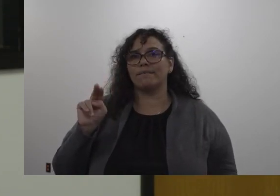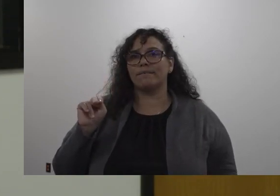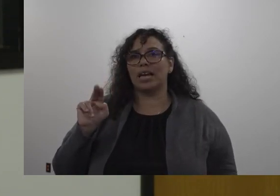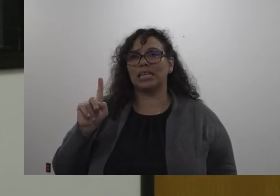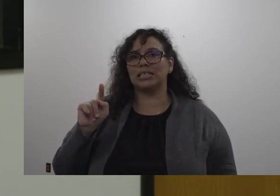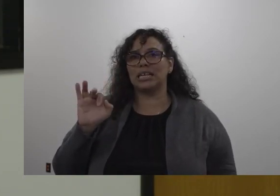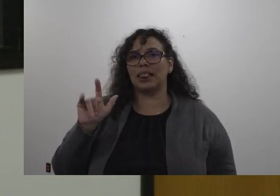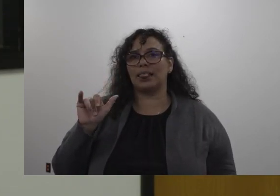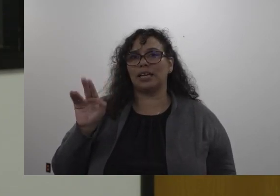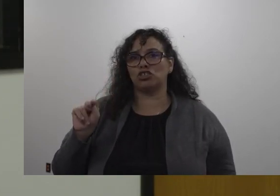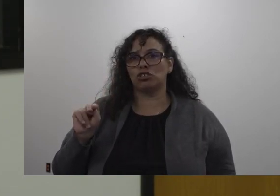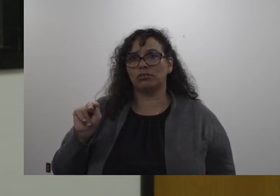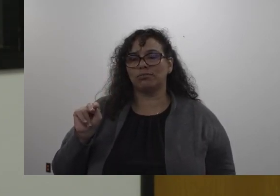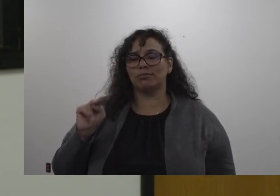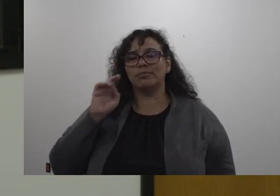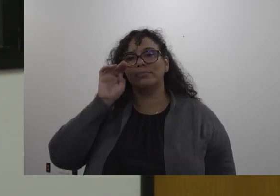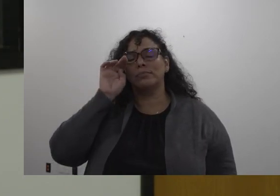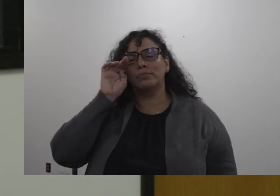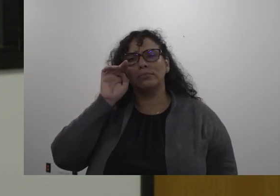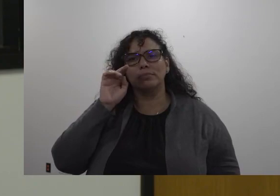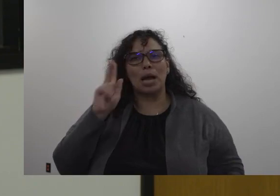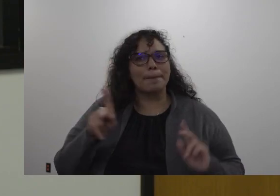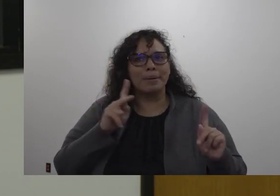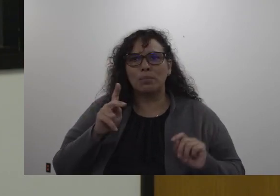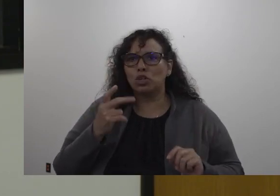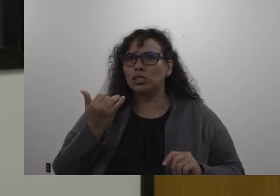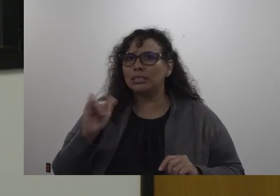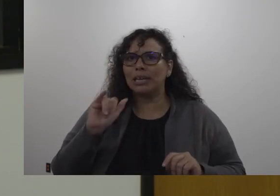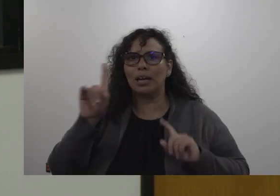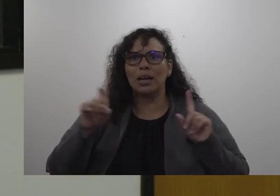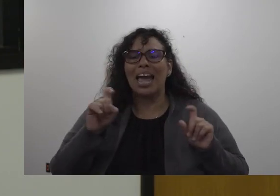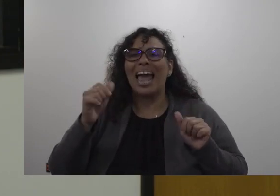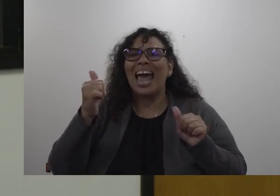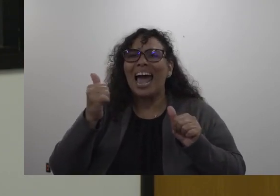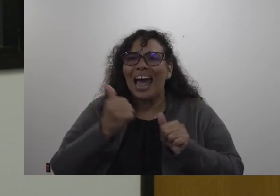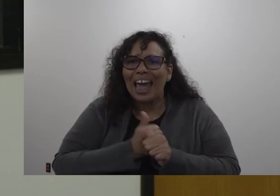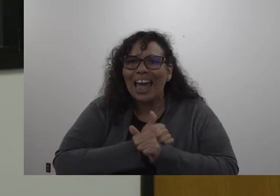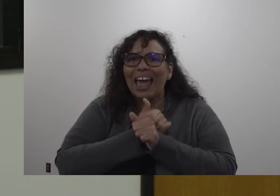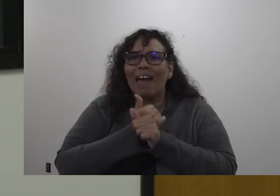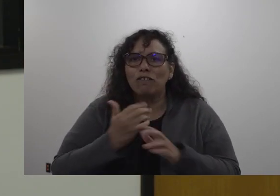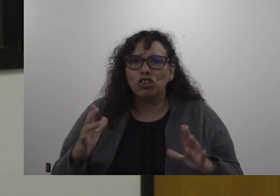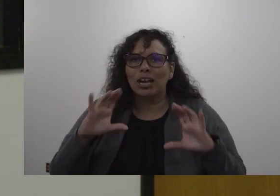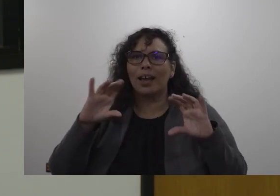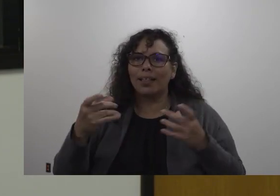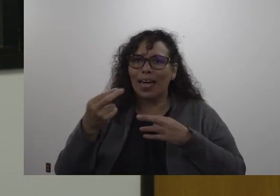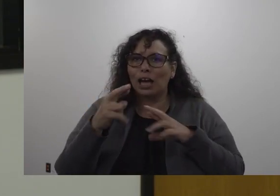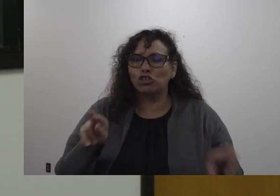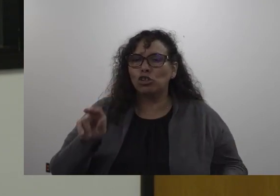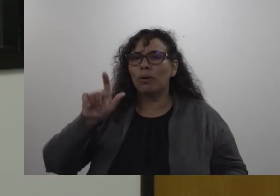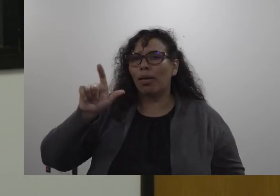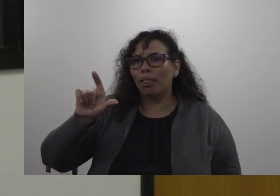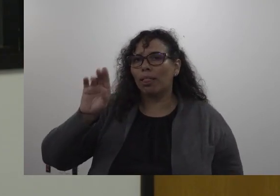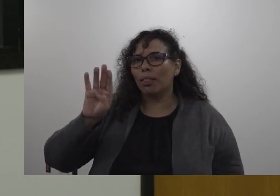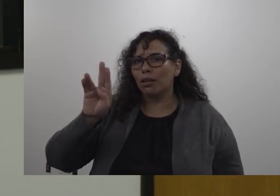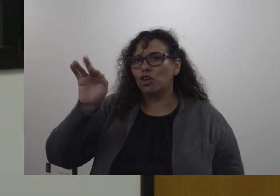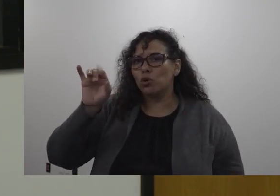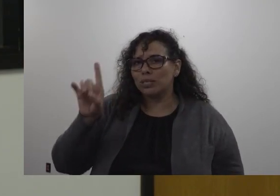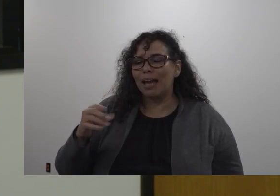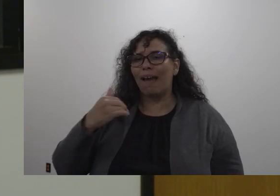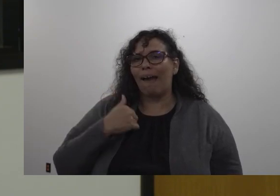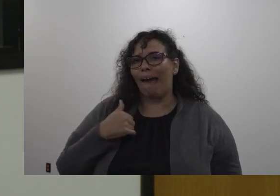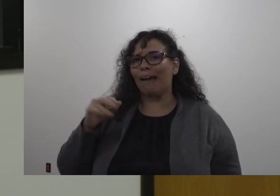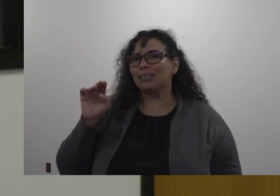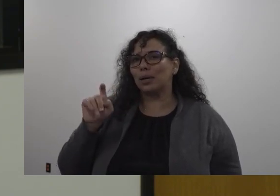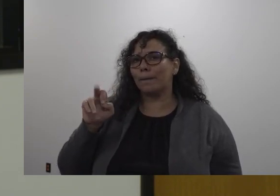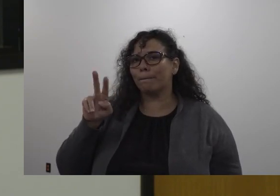has been said that it's still coming into question every classroom in Long Beach Unified School District either has a MERV